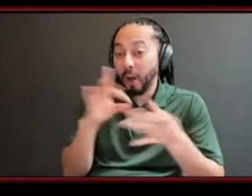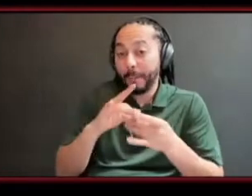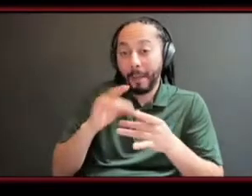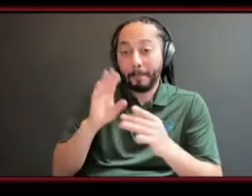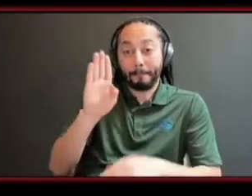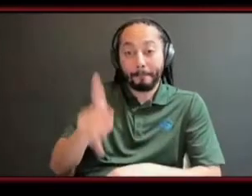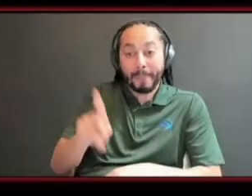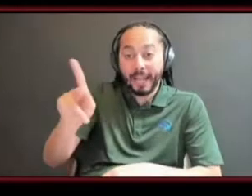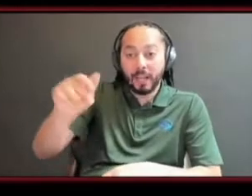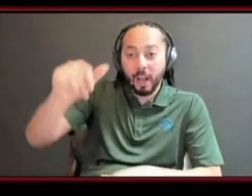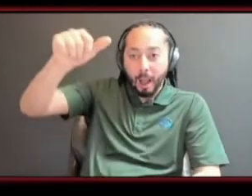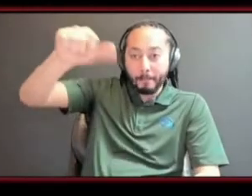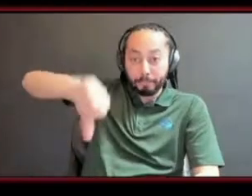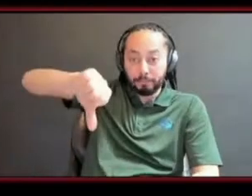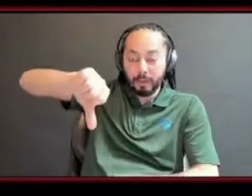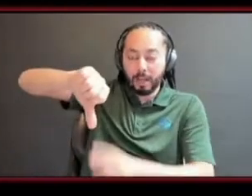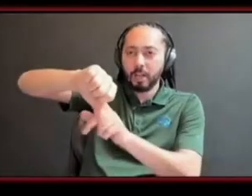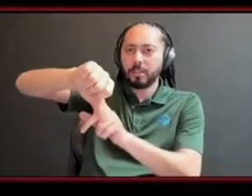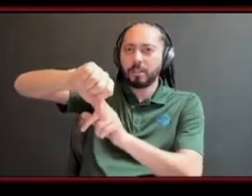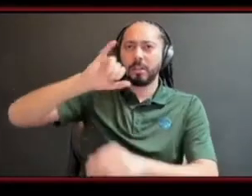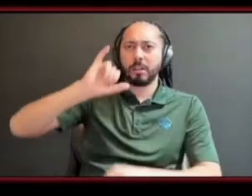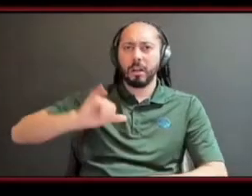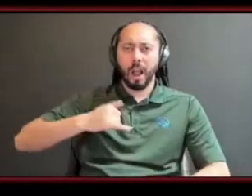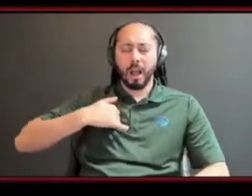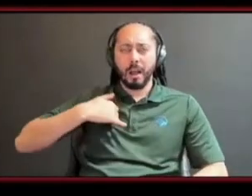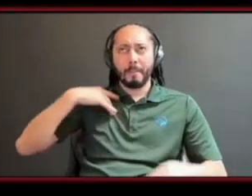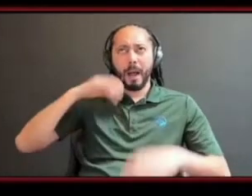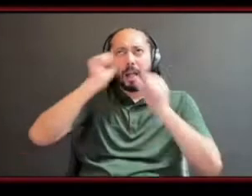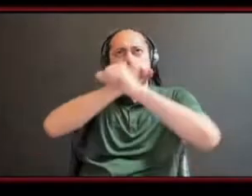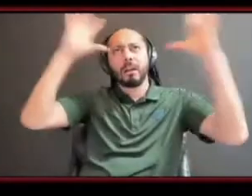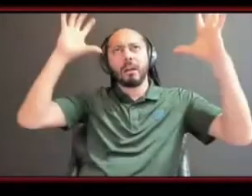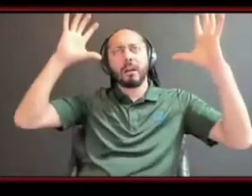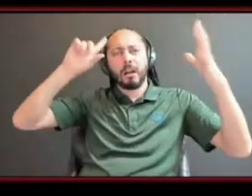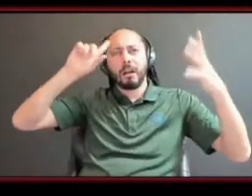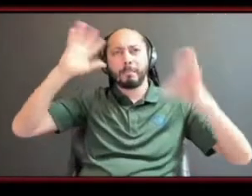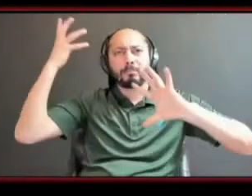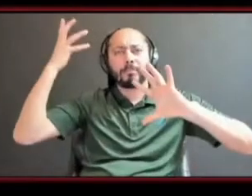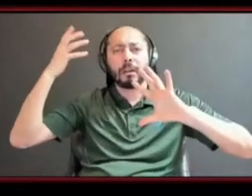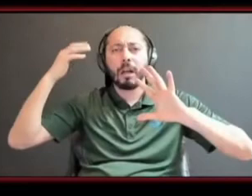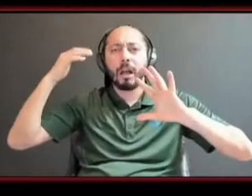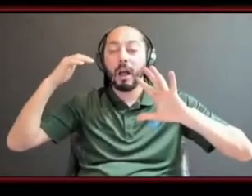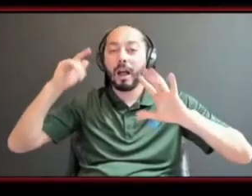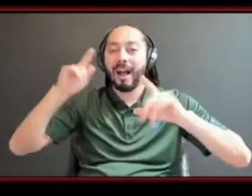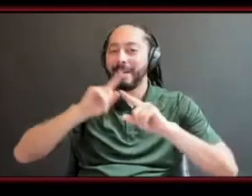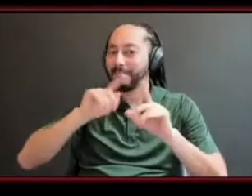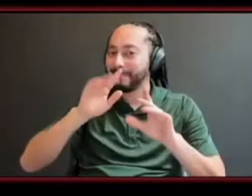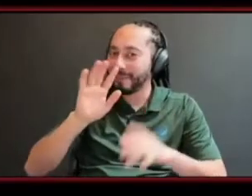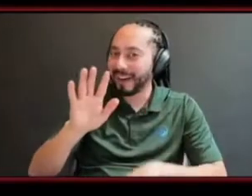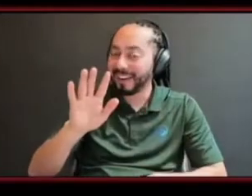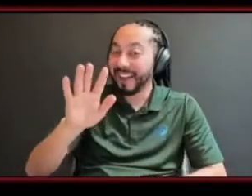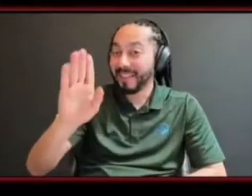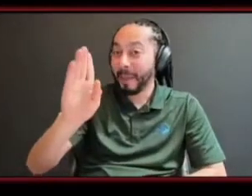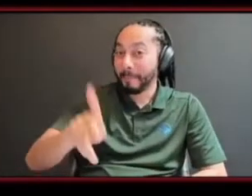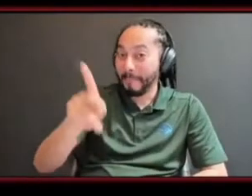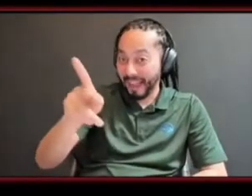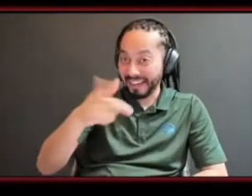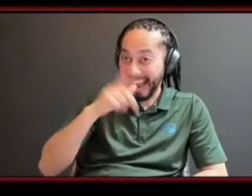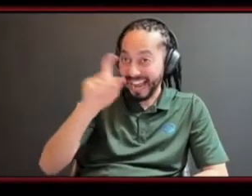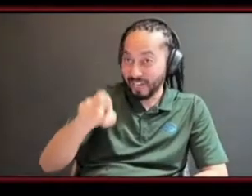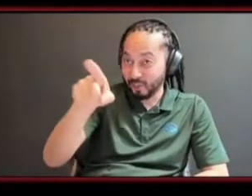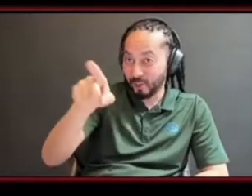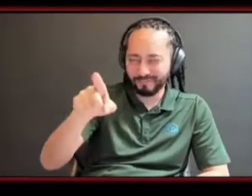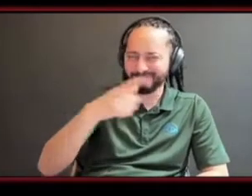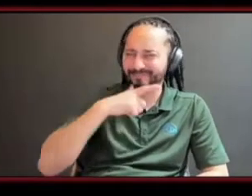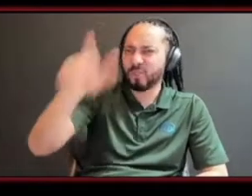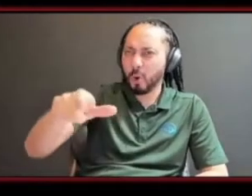it's not working how it's supposed to be working right now financially but i'm gonna show you that like hey i don't need you and it's kind of like not